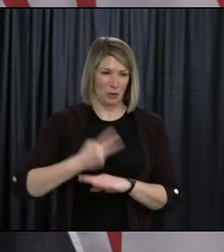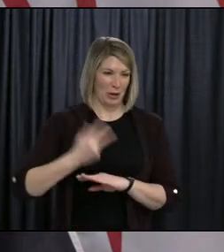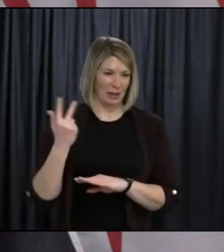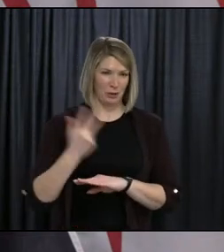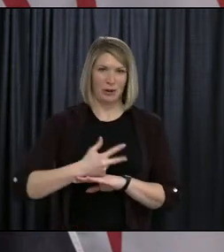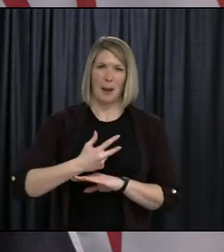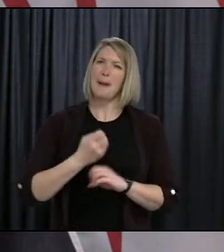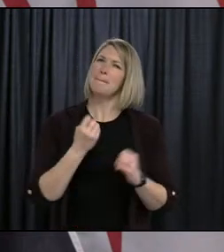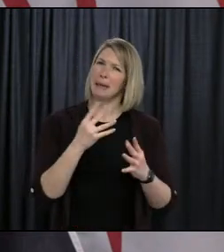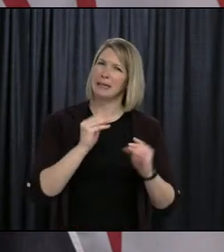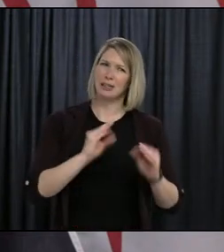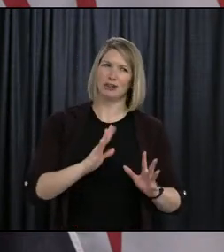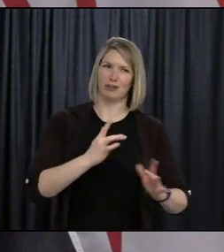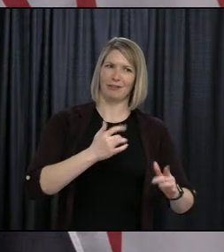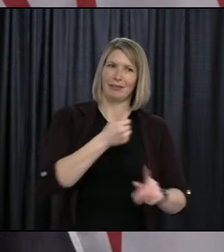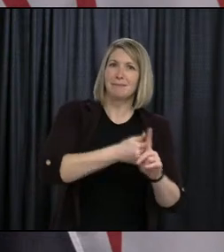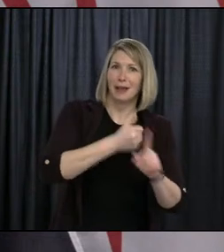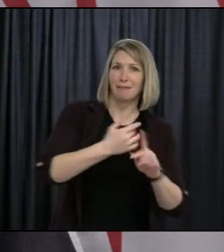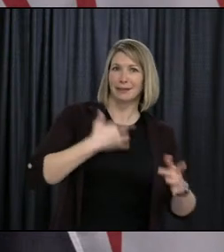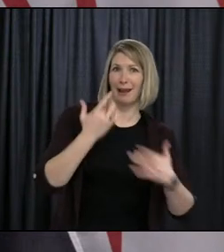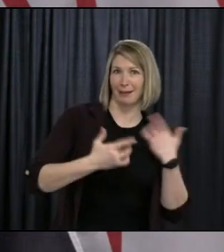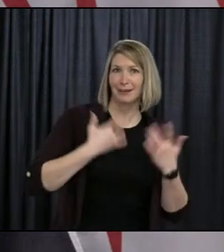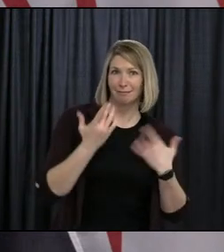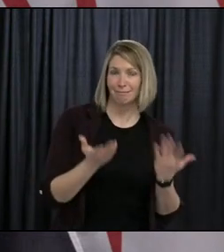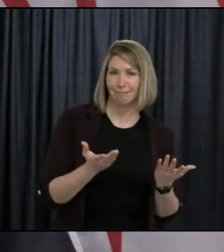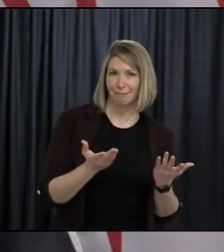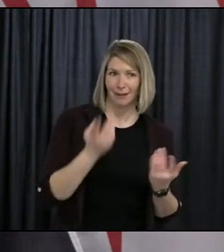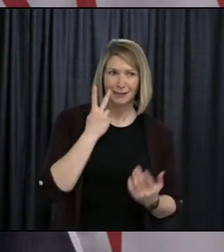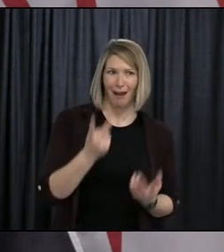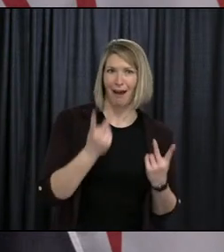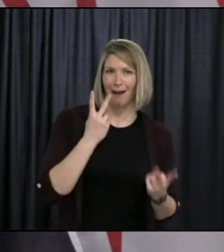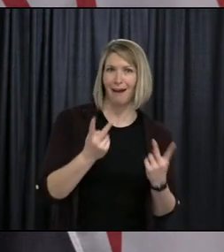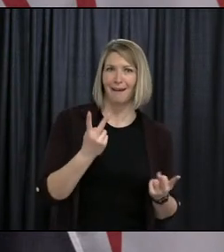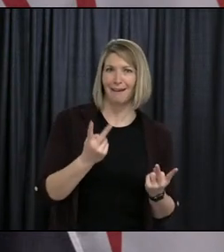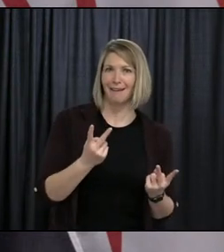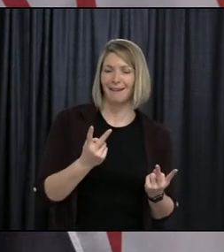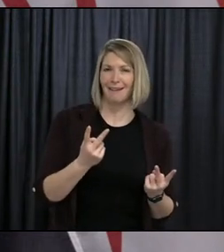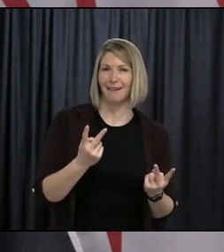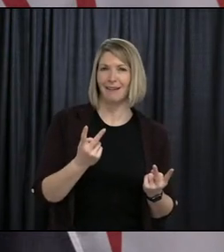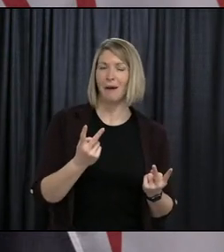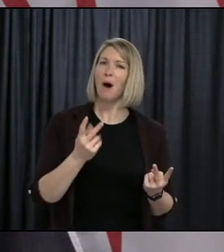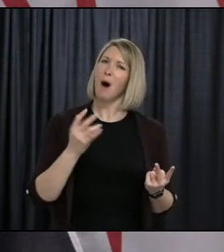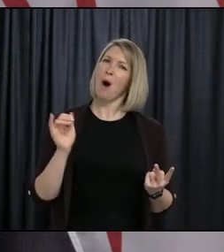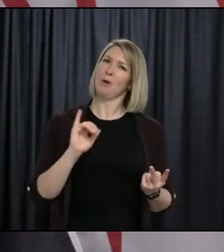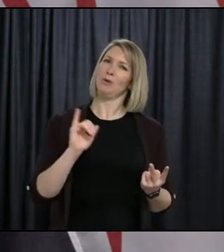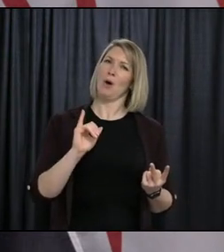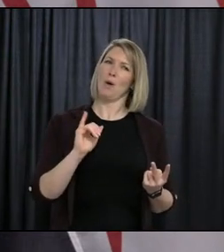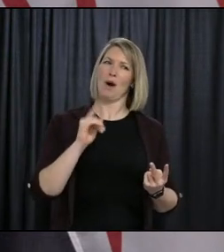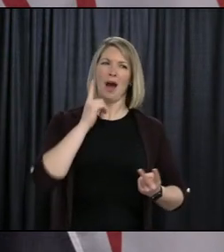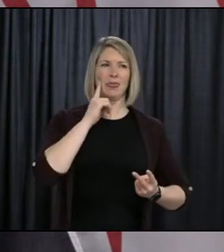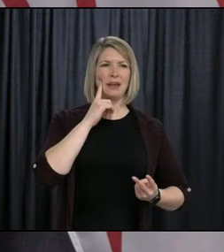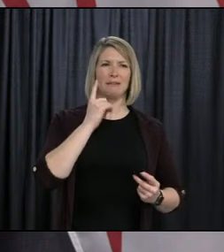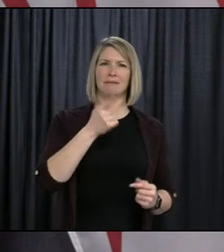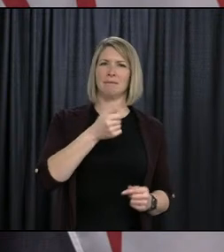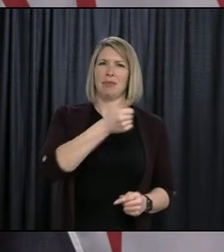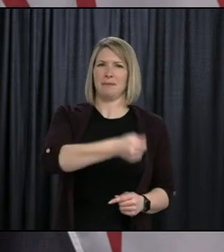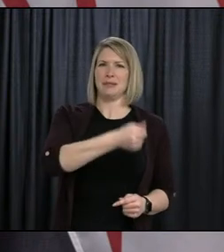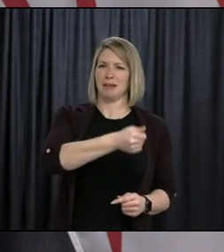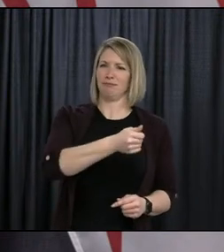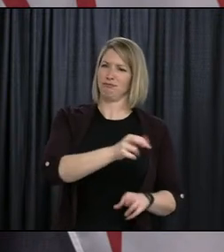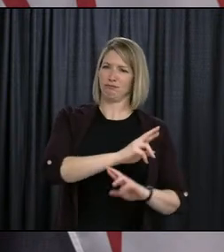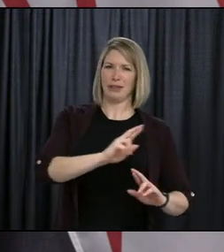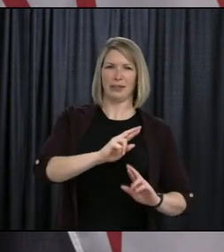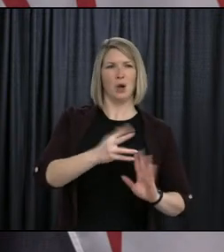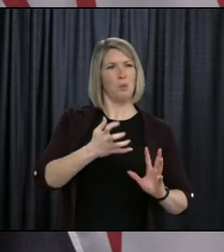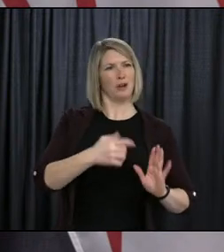a lot of enthusiasm around it, and really I think there's a strong desire to show what they can do, what they've learned and what they can do.